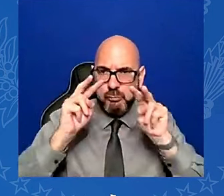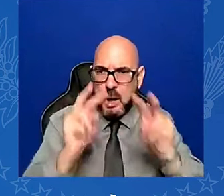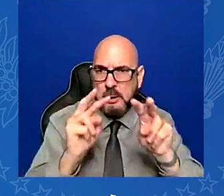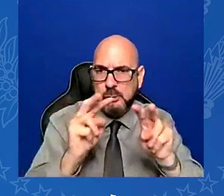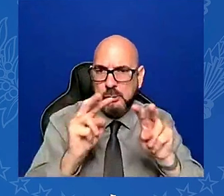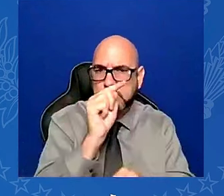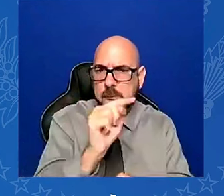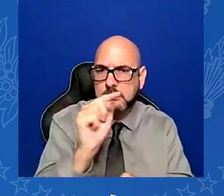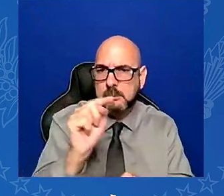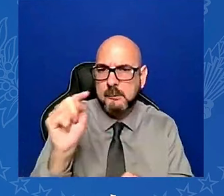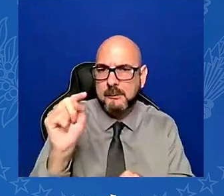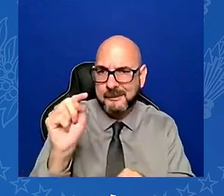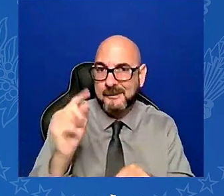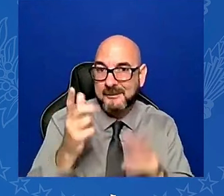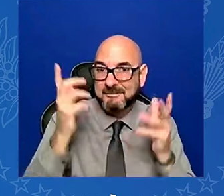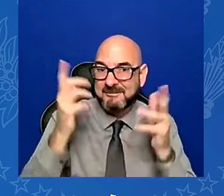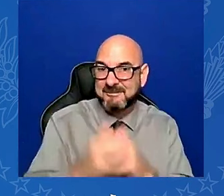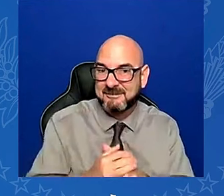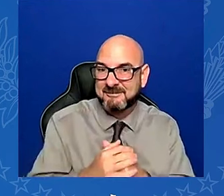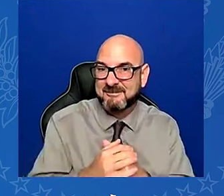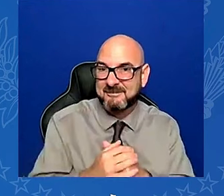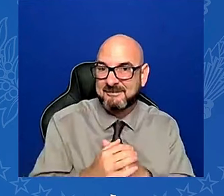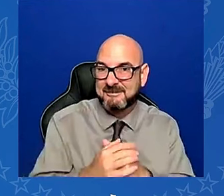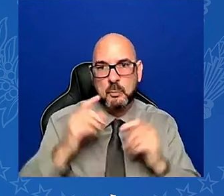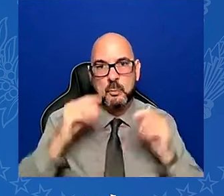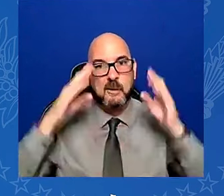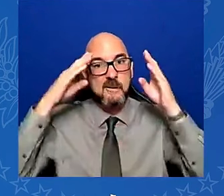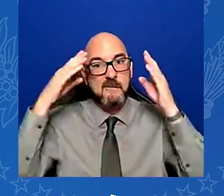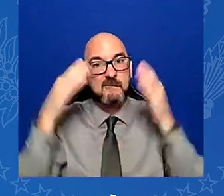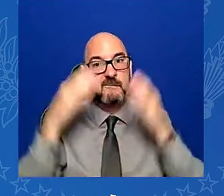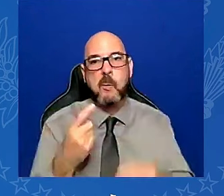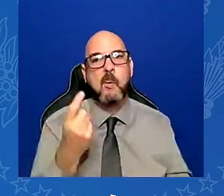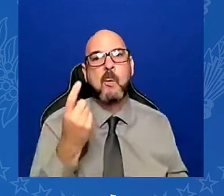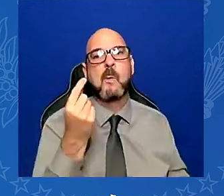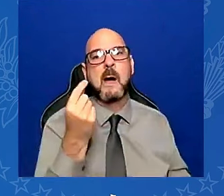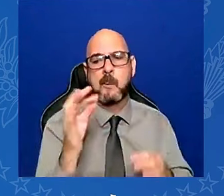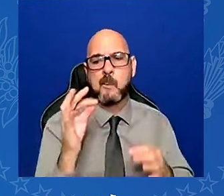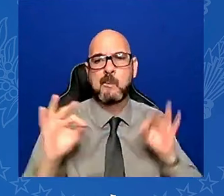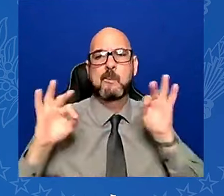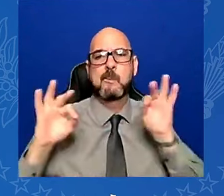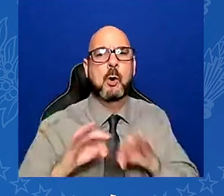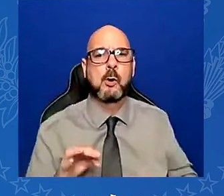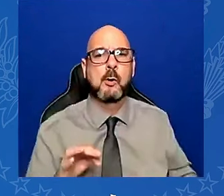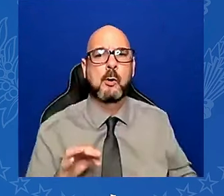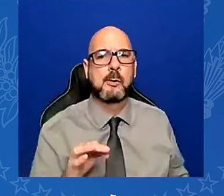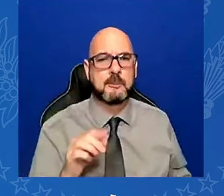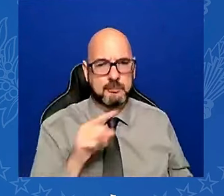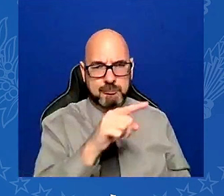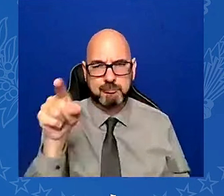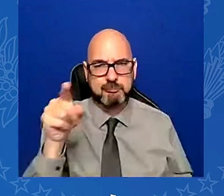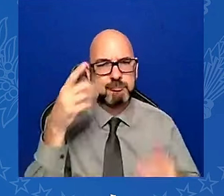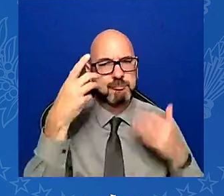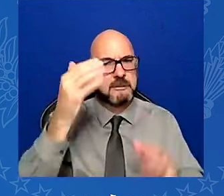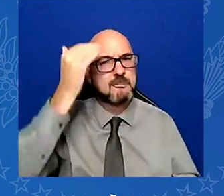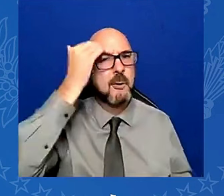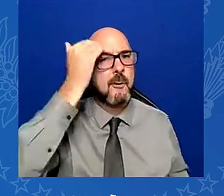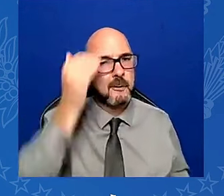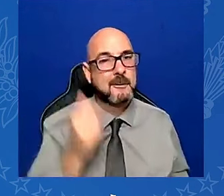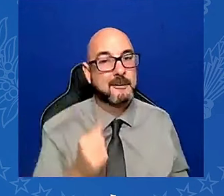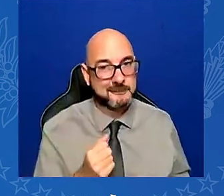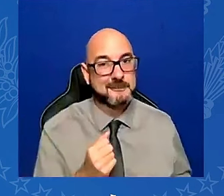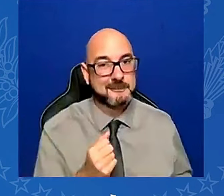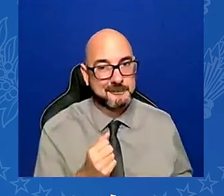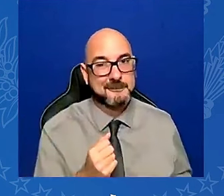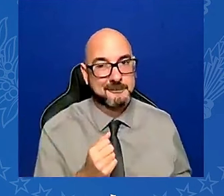And focus on what's actually at stake. And I think in your hearts you know it was at stake. The stakes couldn't be higher. Every single